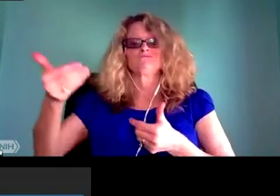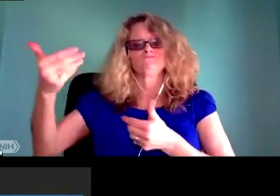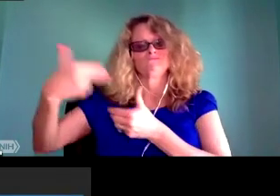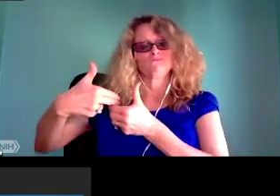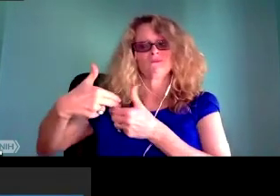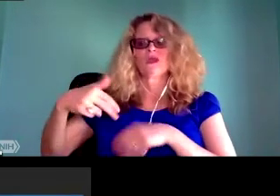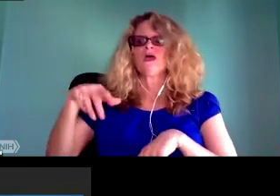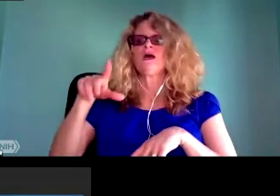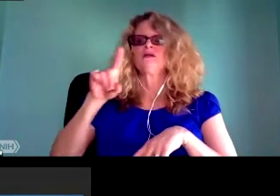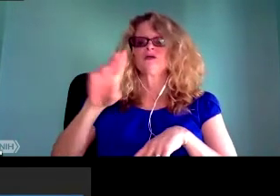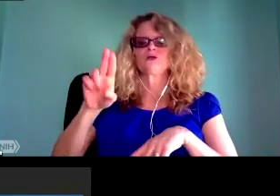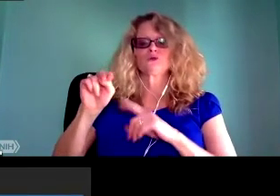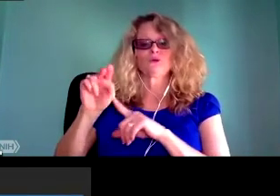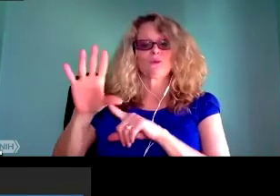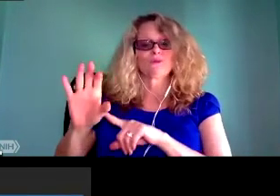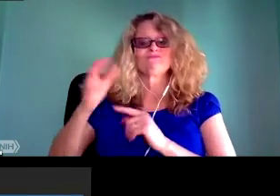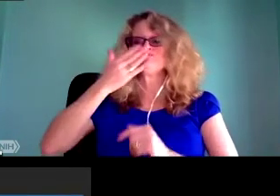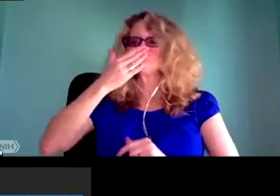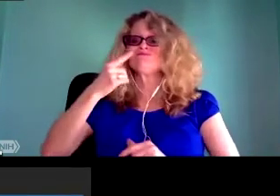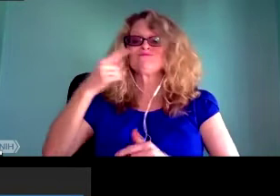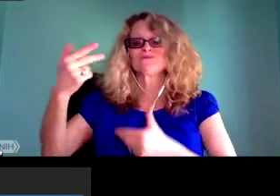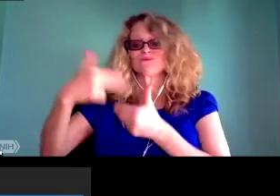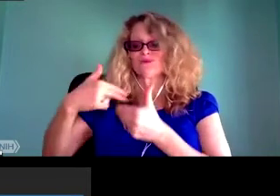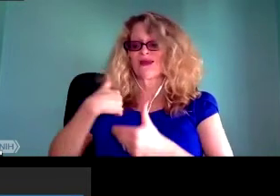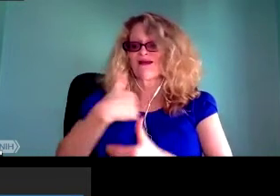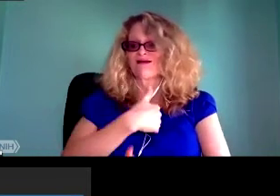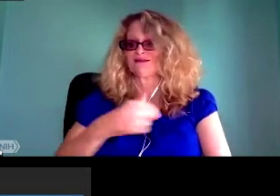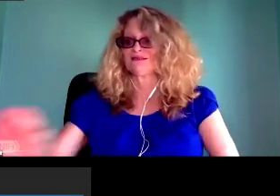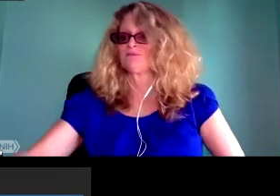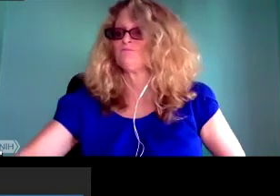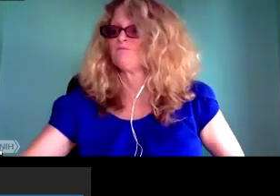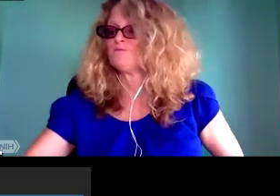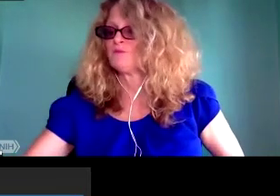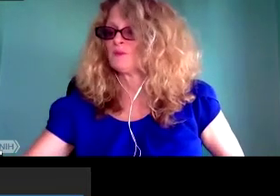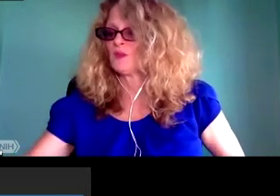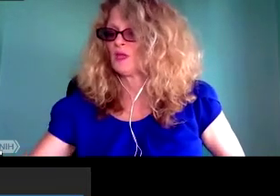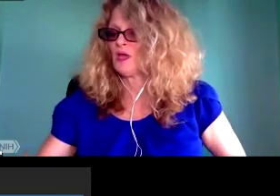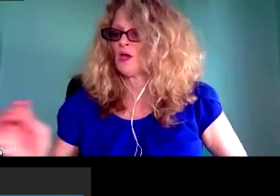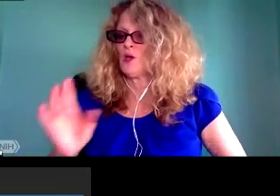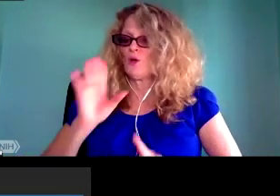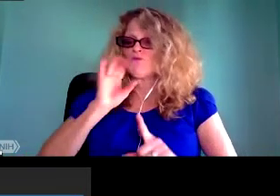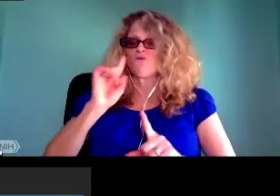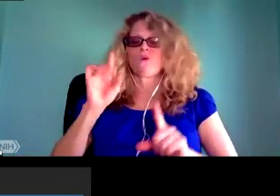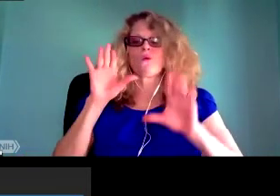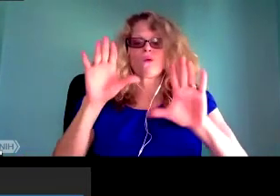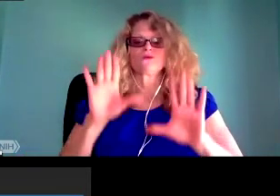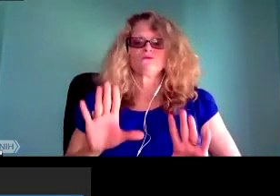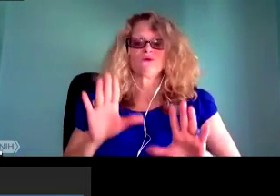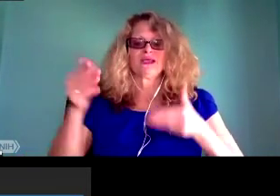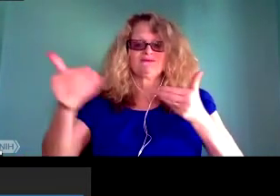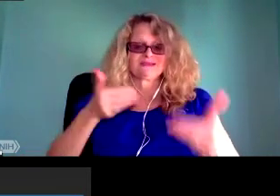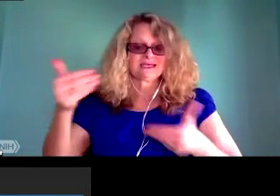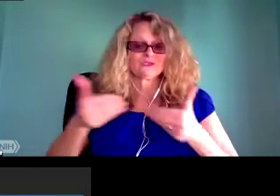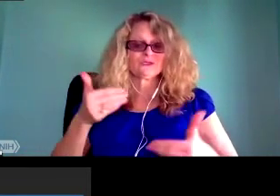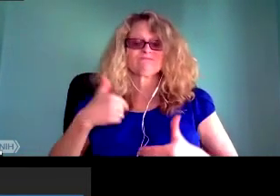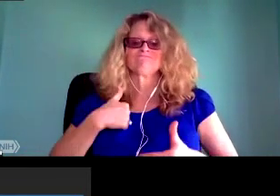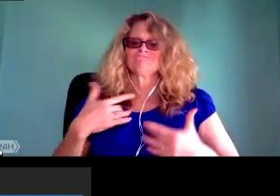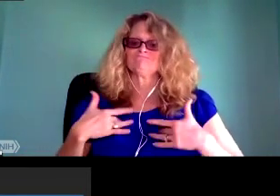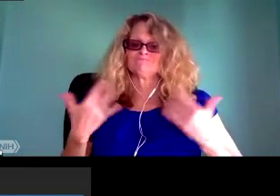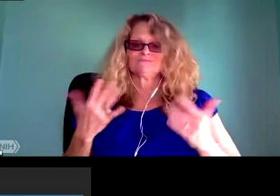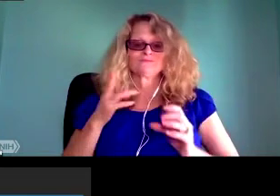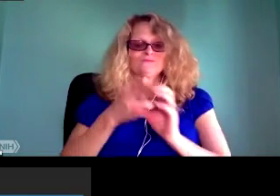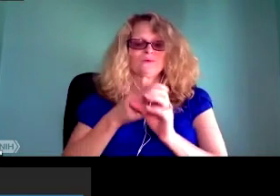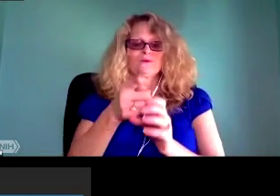librarians. My home community, if you will, my scholarly community is among librarian information